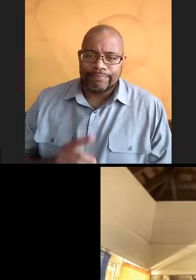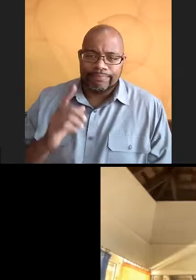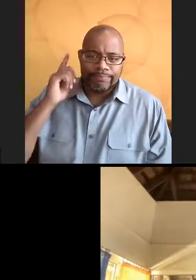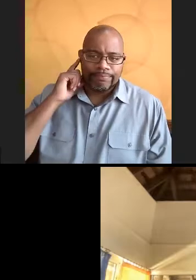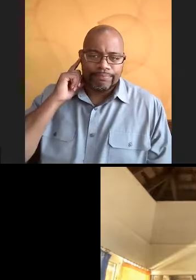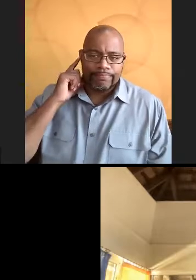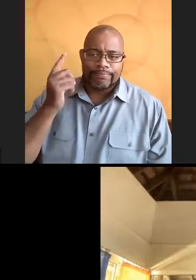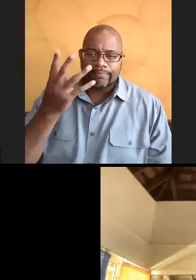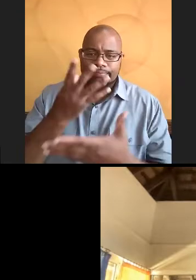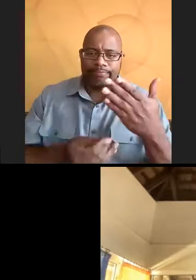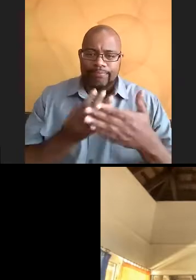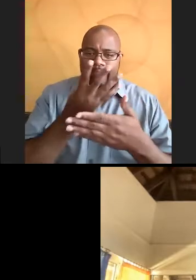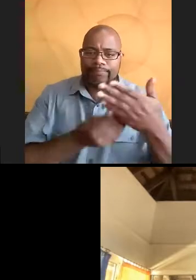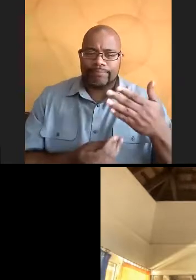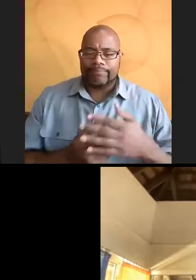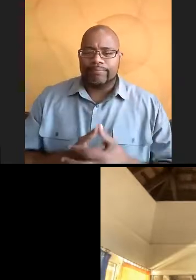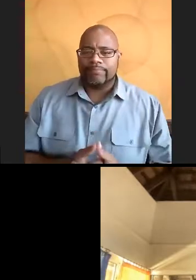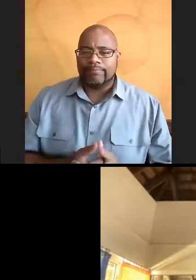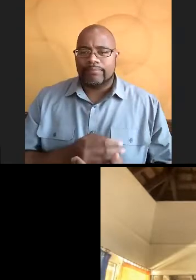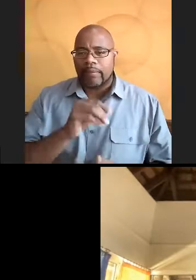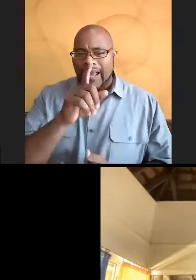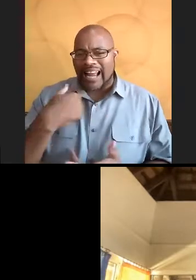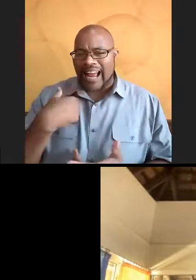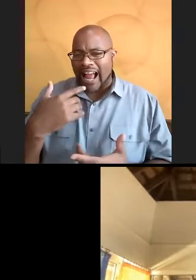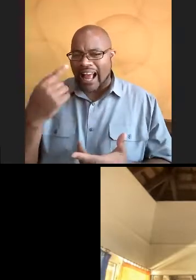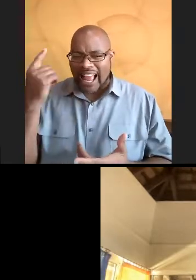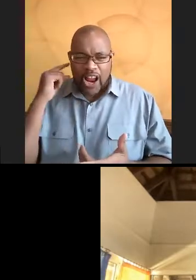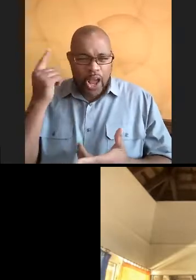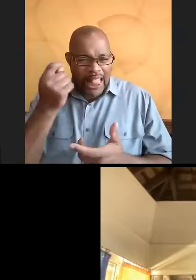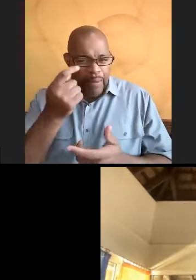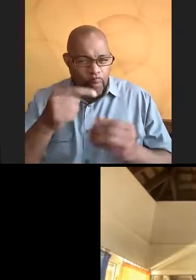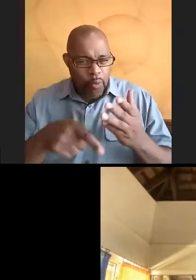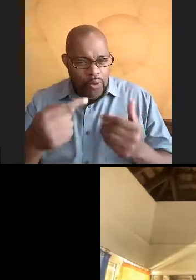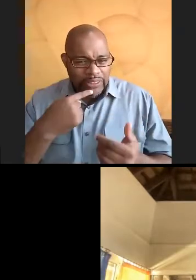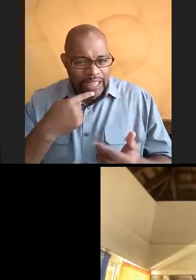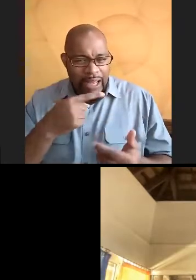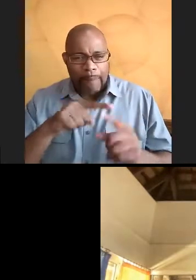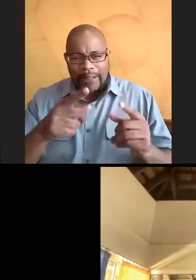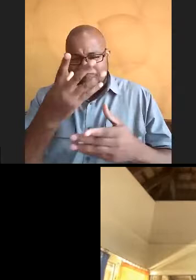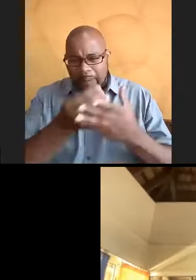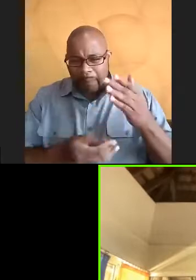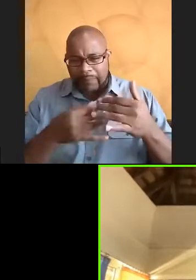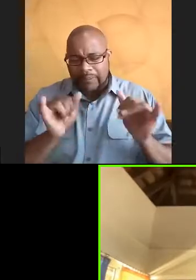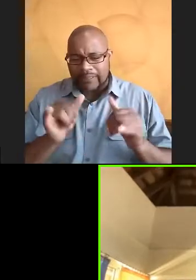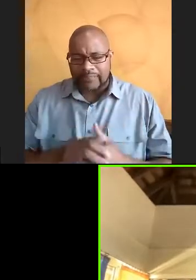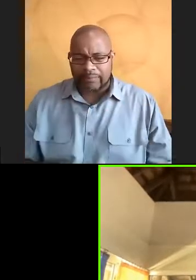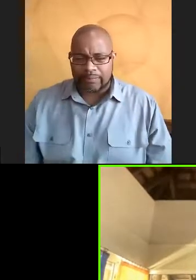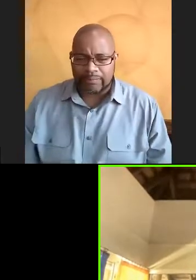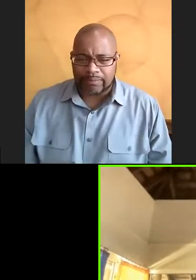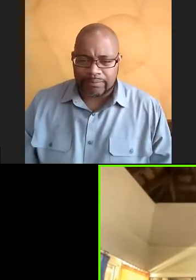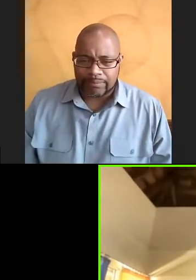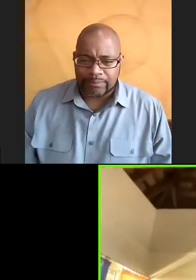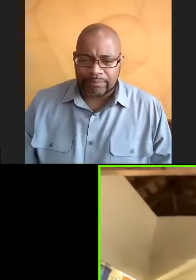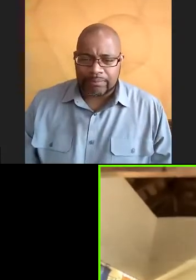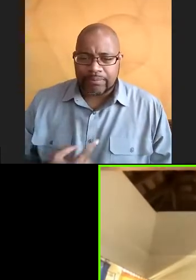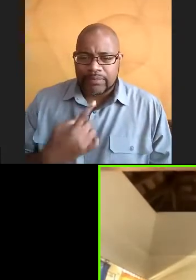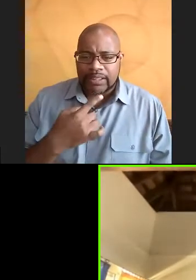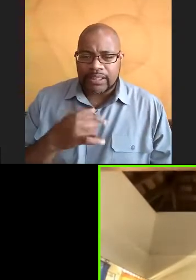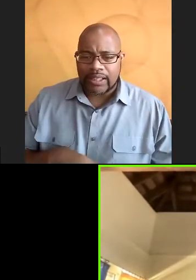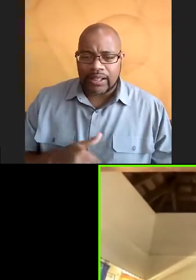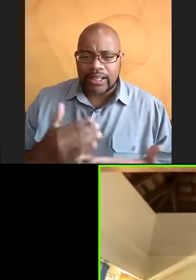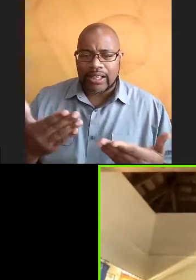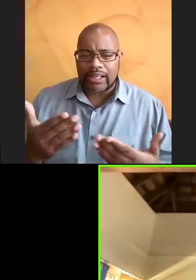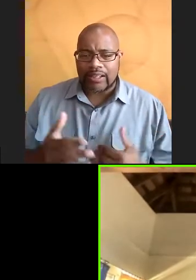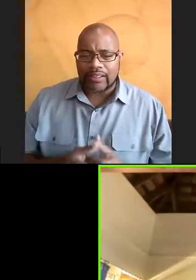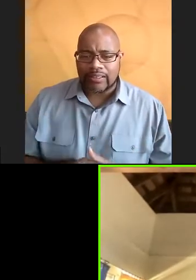Maddie, we, I got a little bit of what you had to say. didn't get it all. No, I was just saying, like, we've been here for,